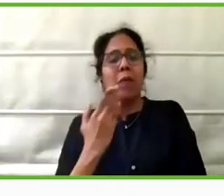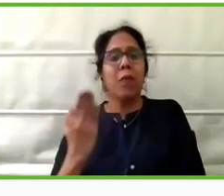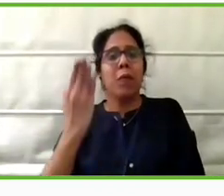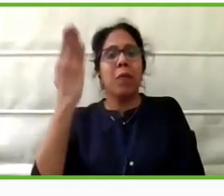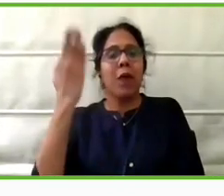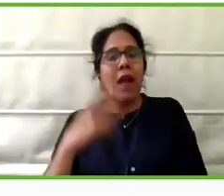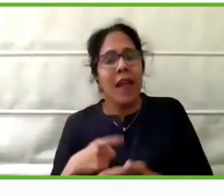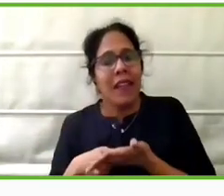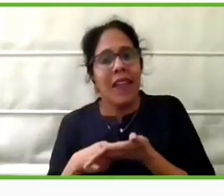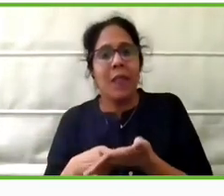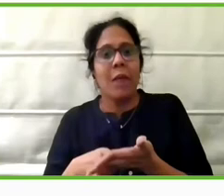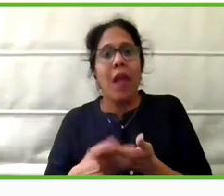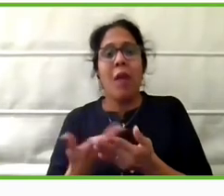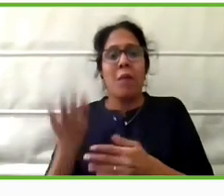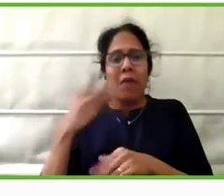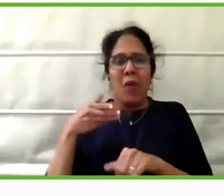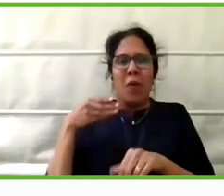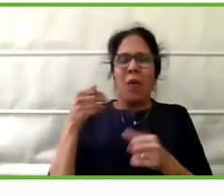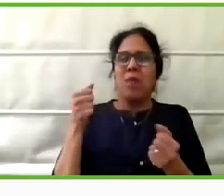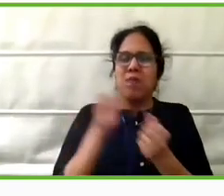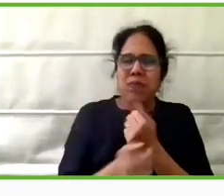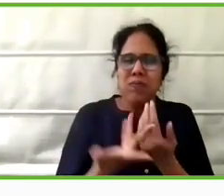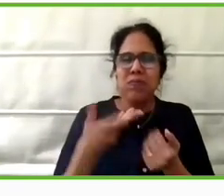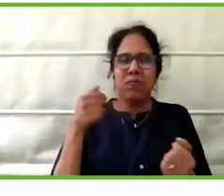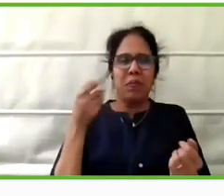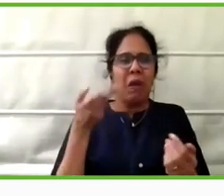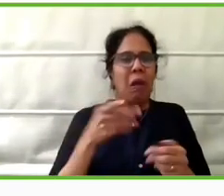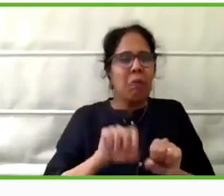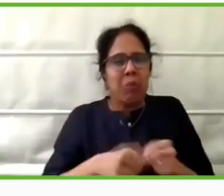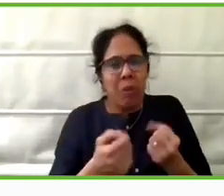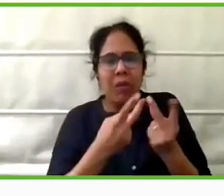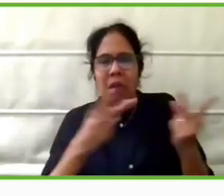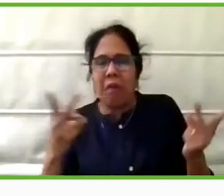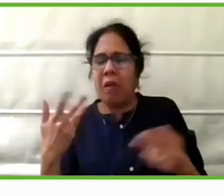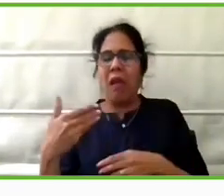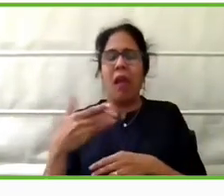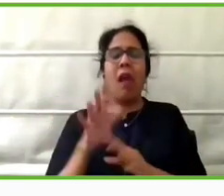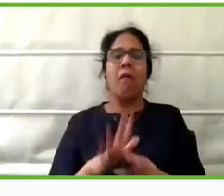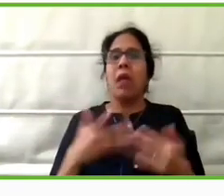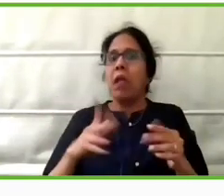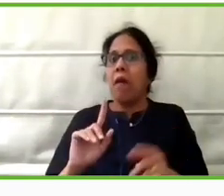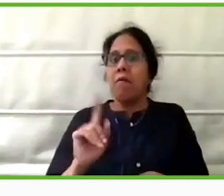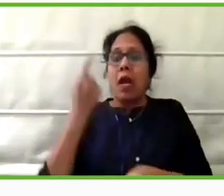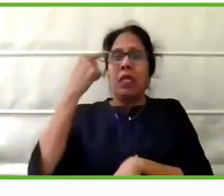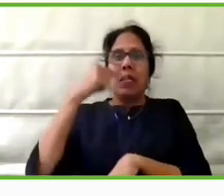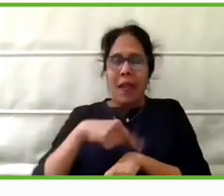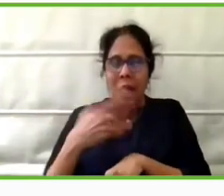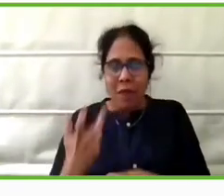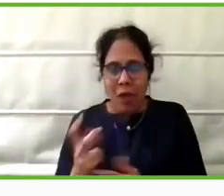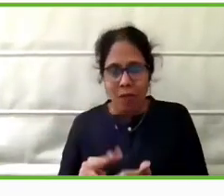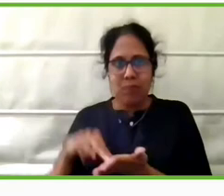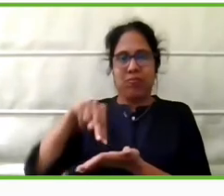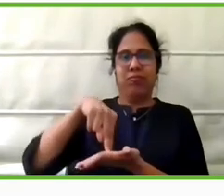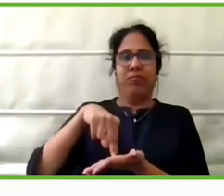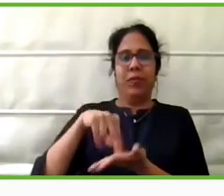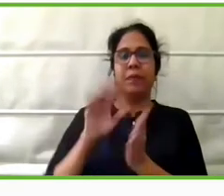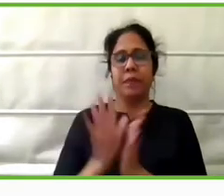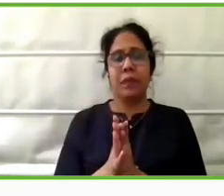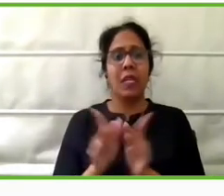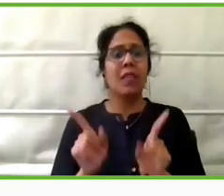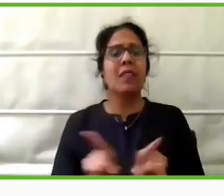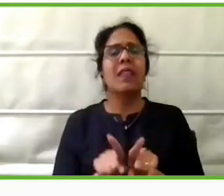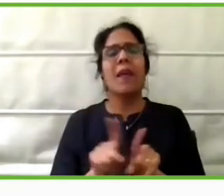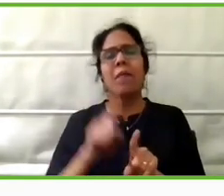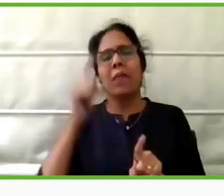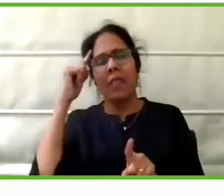their injury, some of them after many years. Typically, when we think of a wheelchair, we think one size fits all. But just